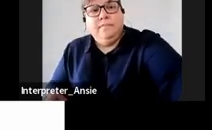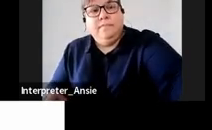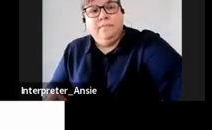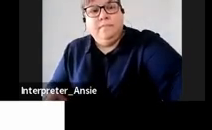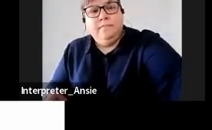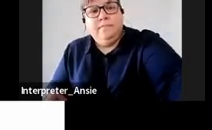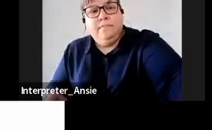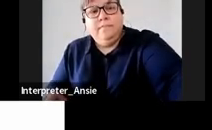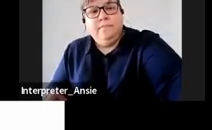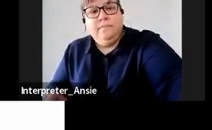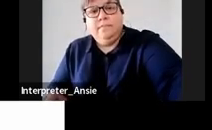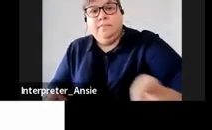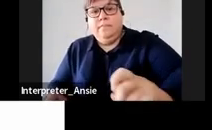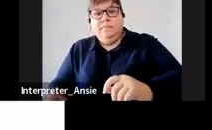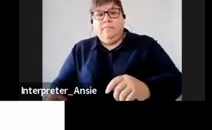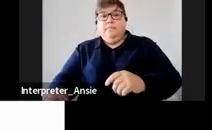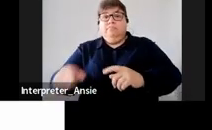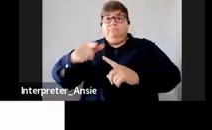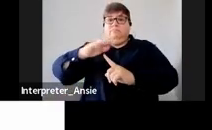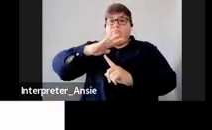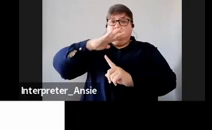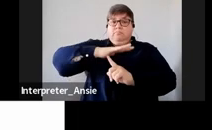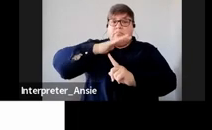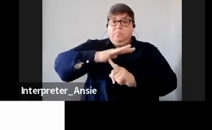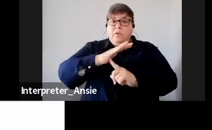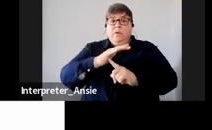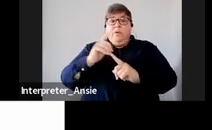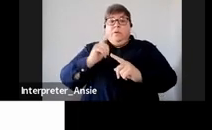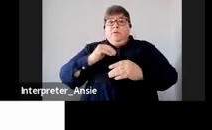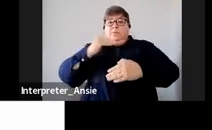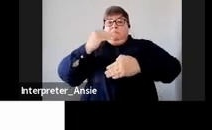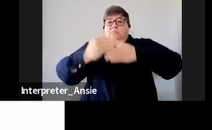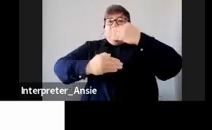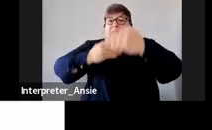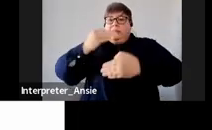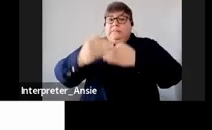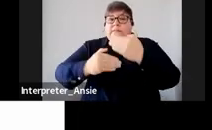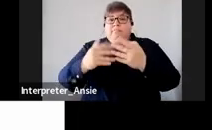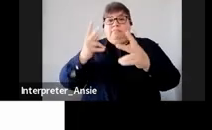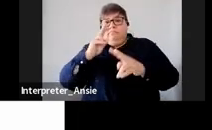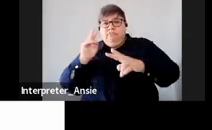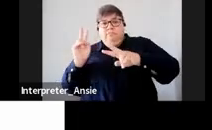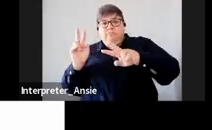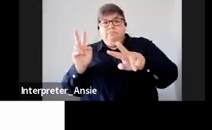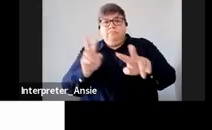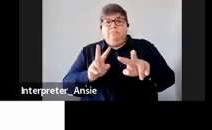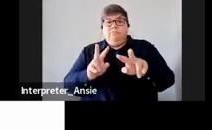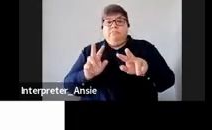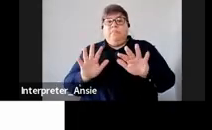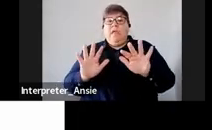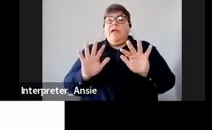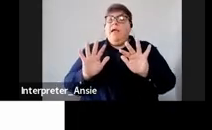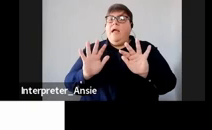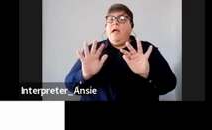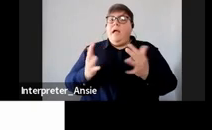important it's vitally important in the course of the estate initiation that the finalization process